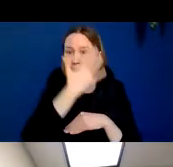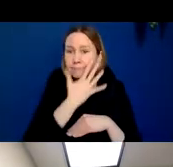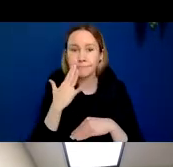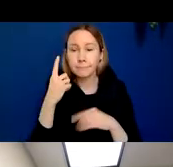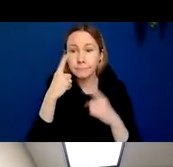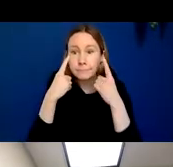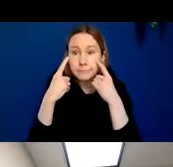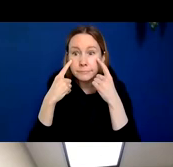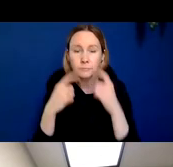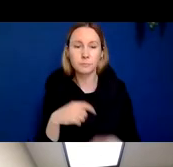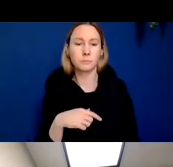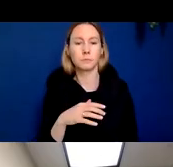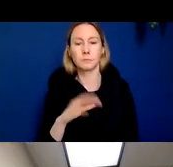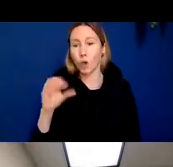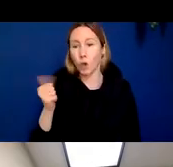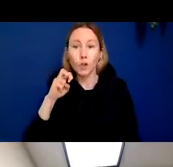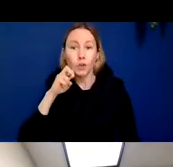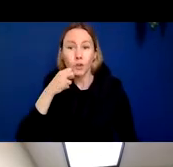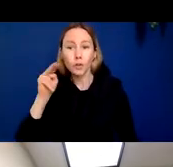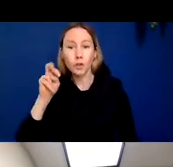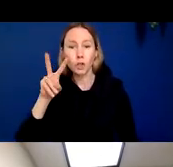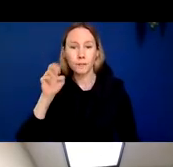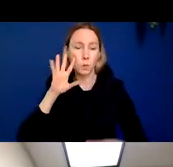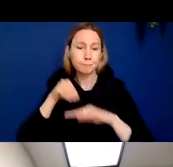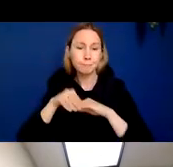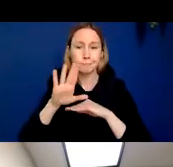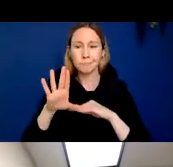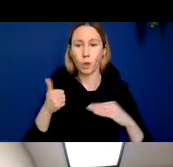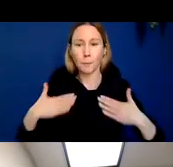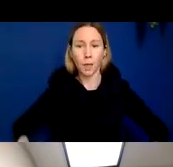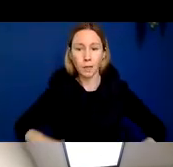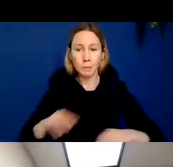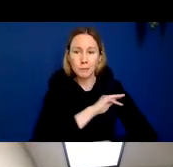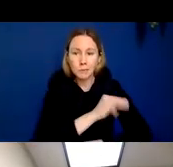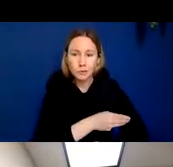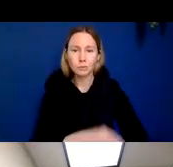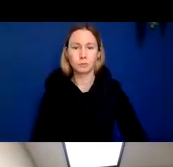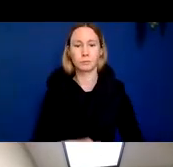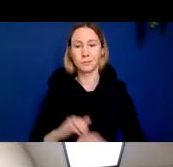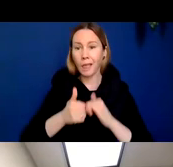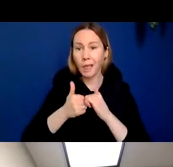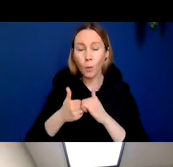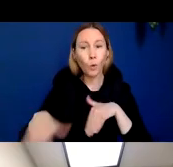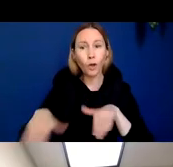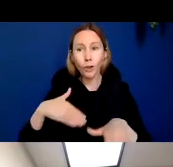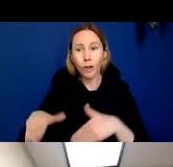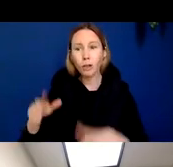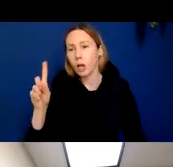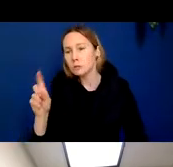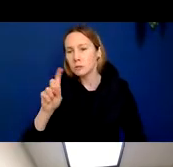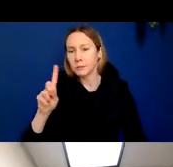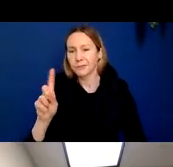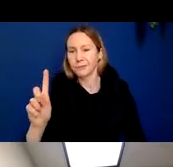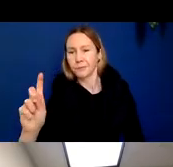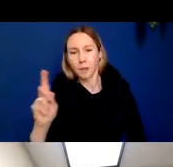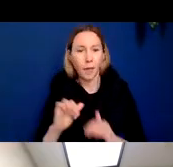that innervate other muscles in your body, your sensory system coordination, the way you walk, and we're trying to match